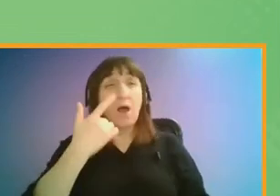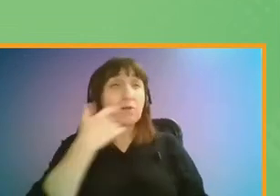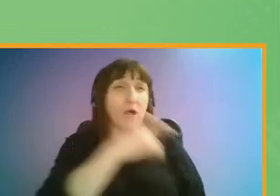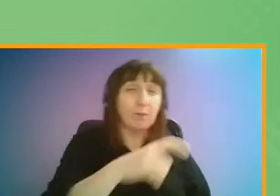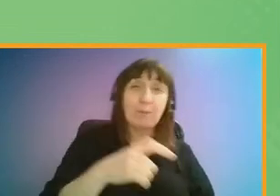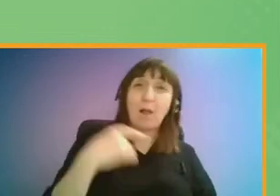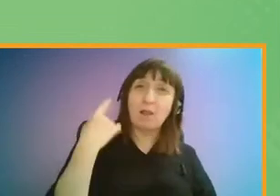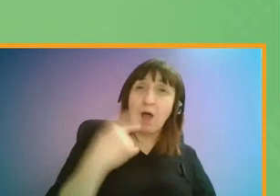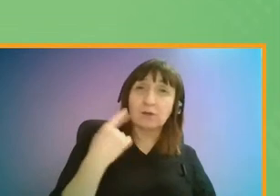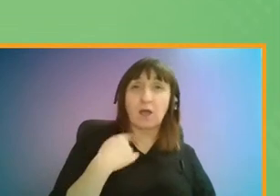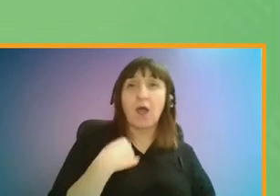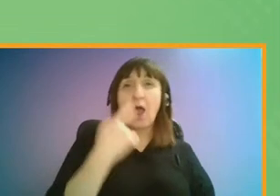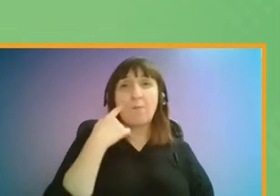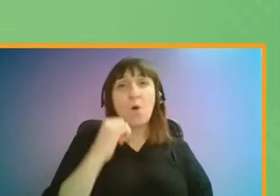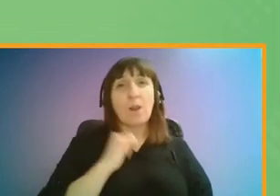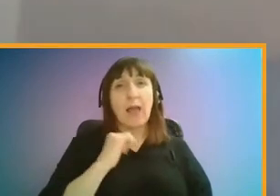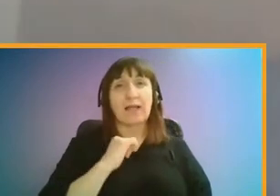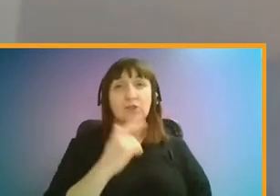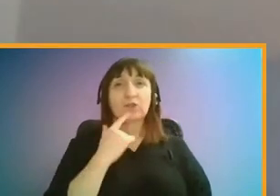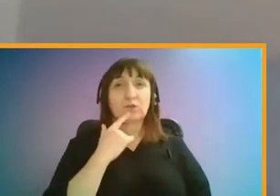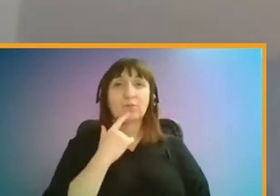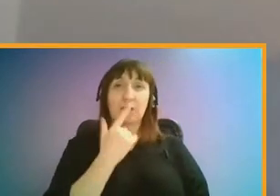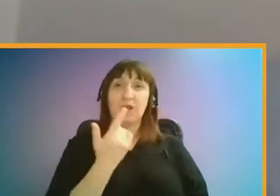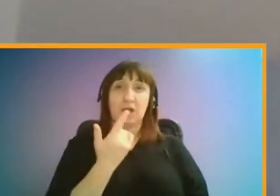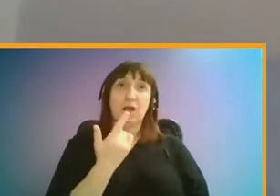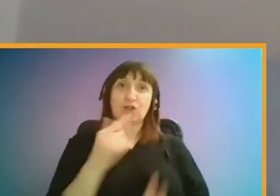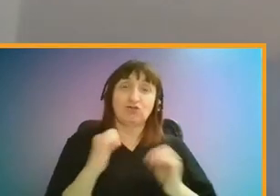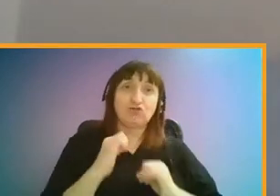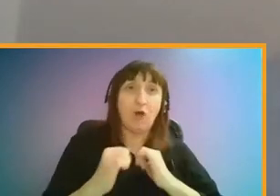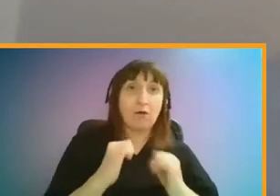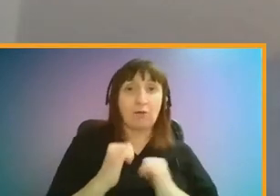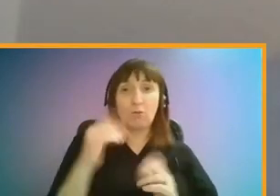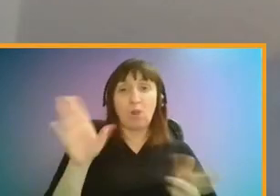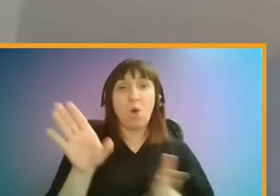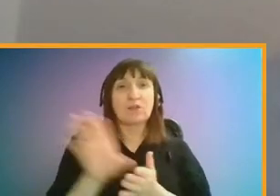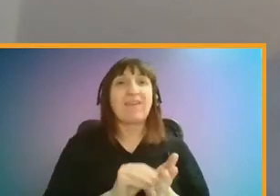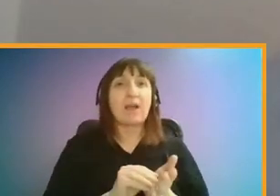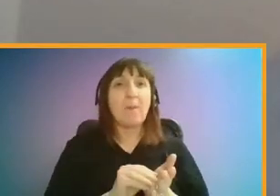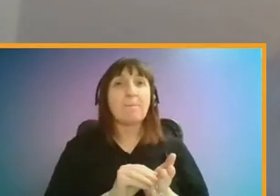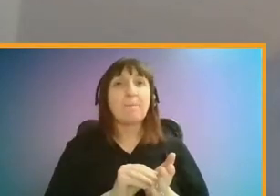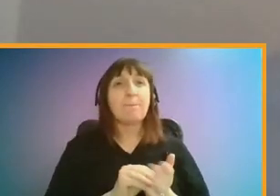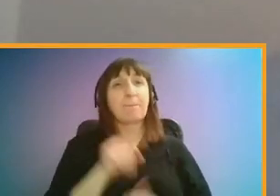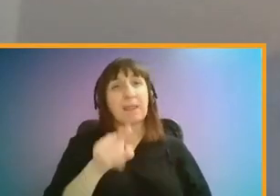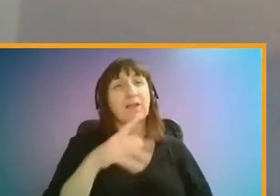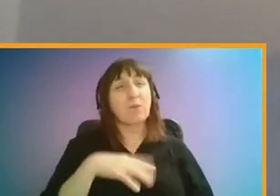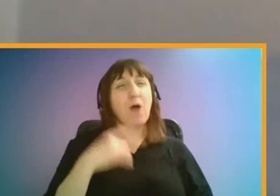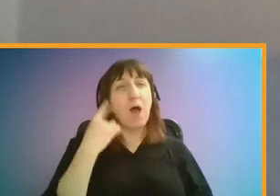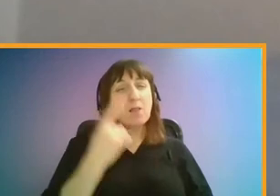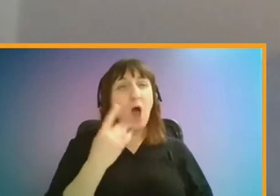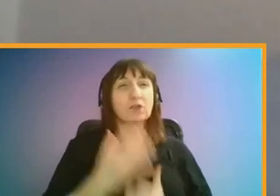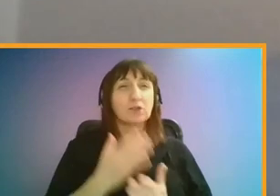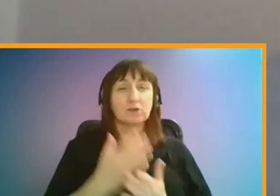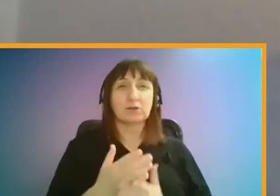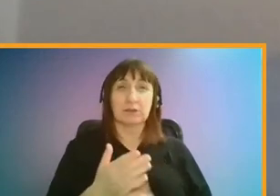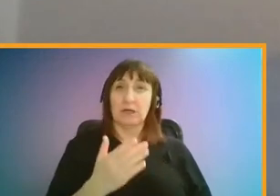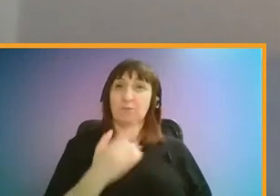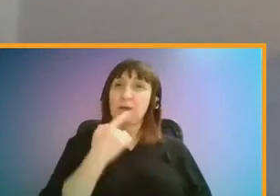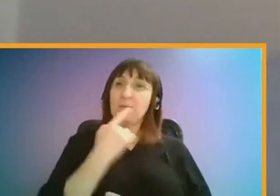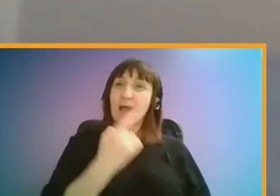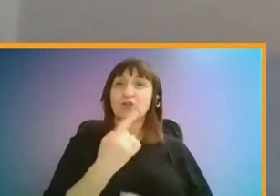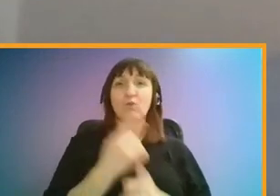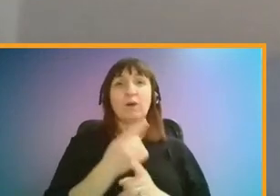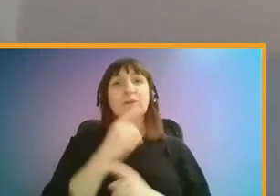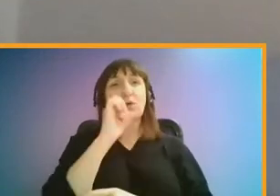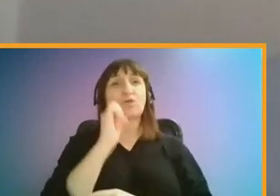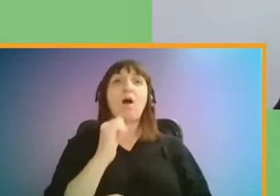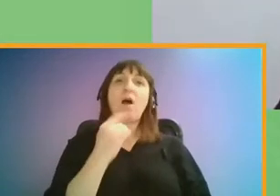more likely to be out of work long term and families struggling due to loss of income. This is something which London Assembly member Caroline Russell mentioned when we spoke